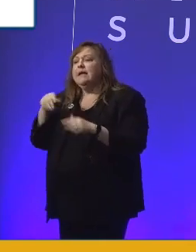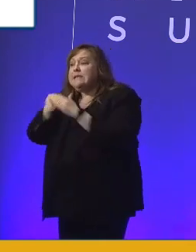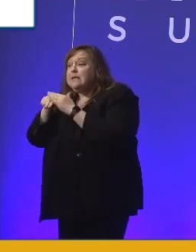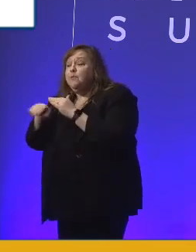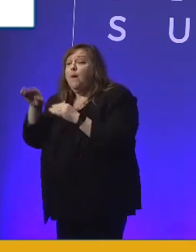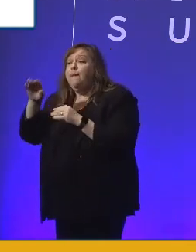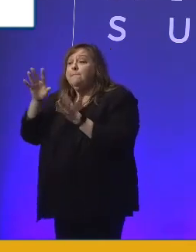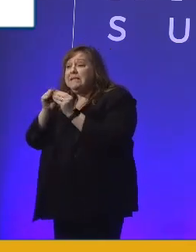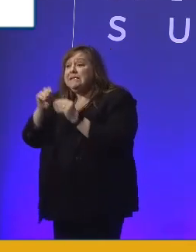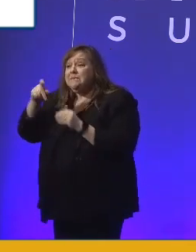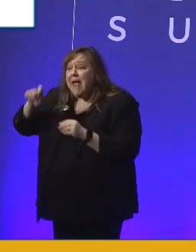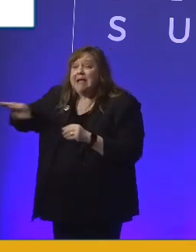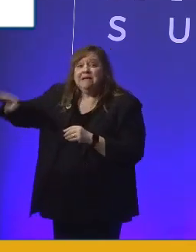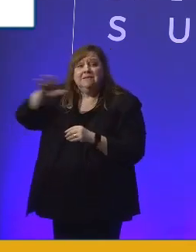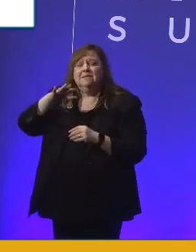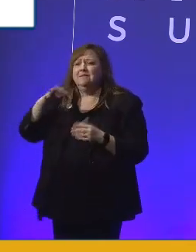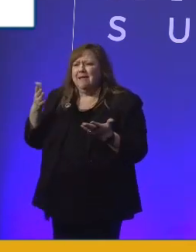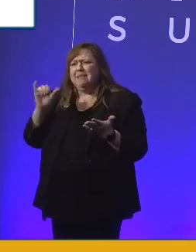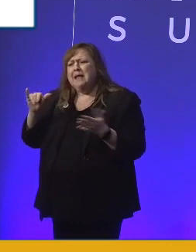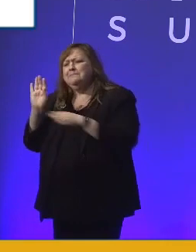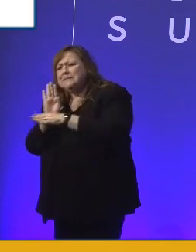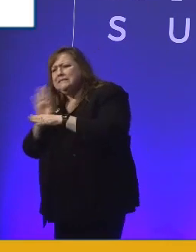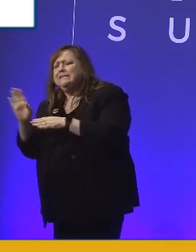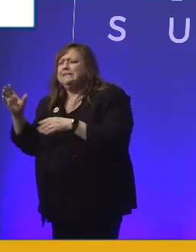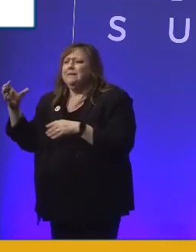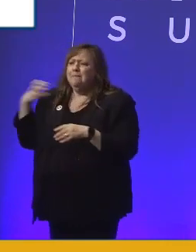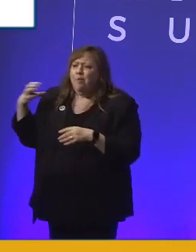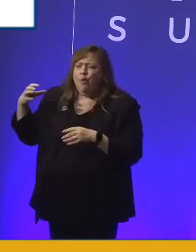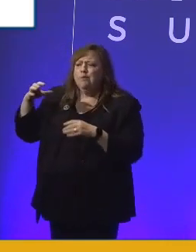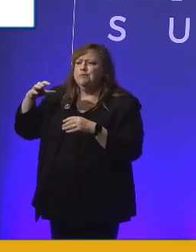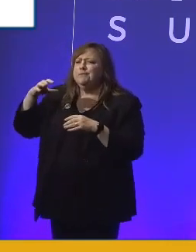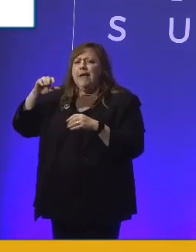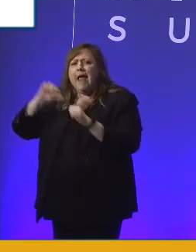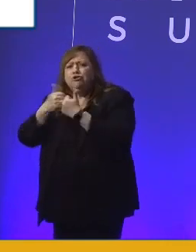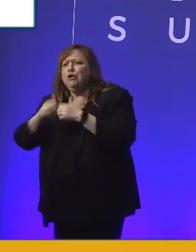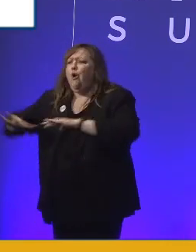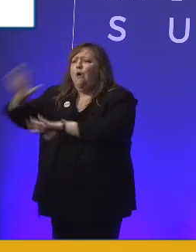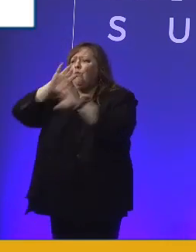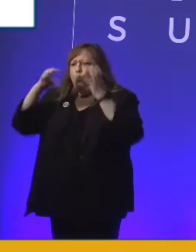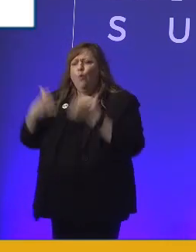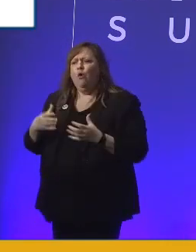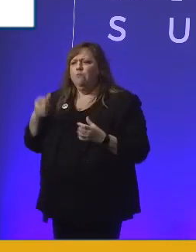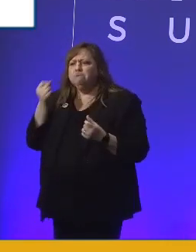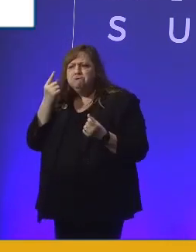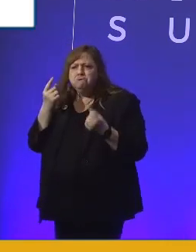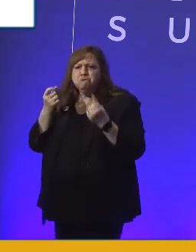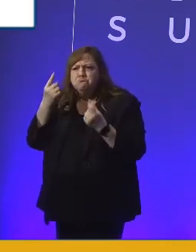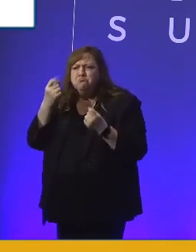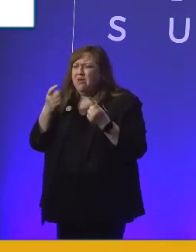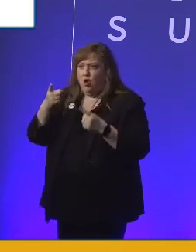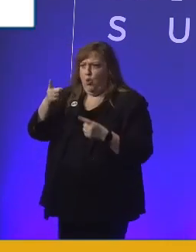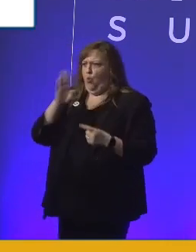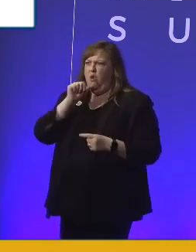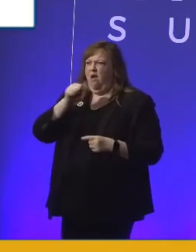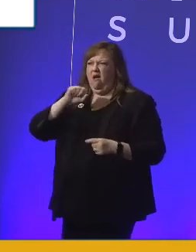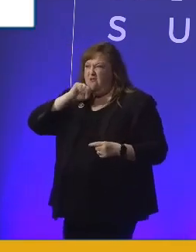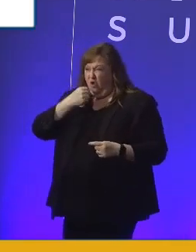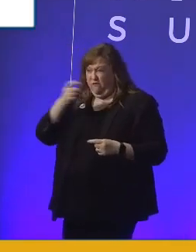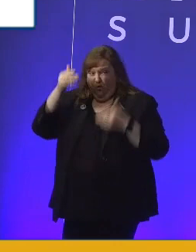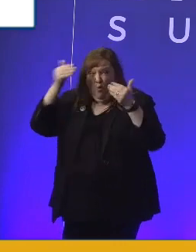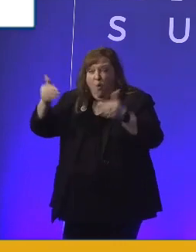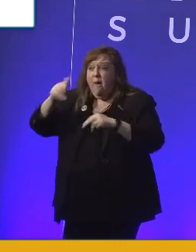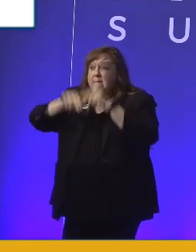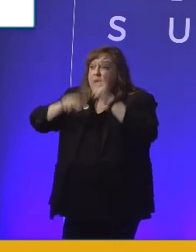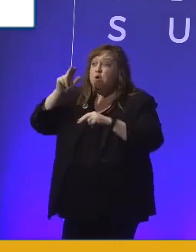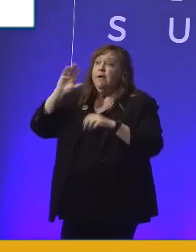things that businesses, employers, agencies around the world are starting to get their head around. You wouldn't dare build a building that wasn't